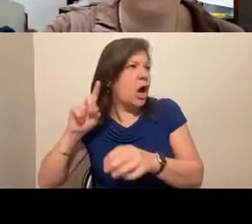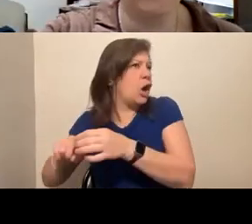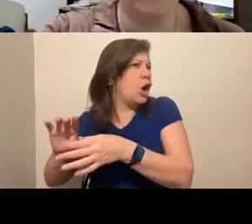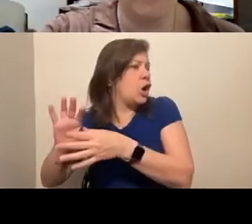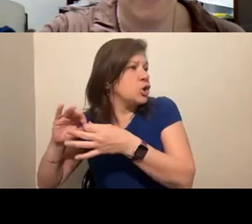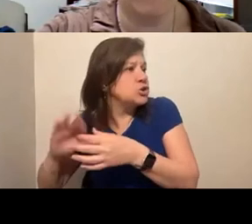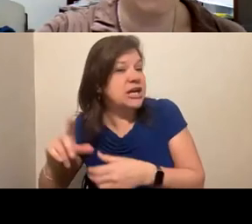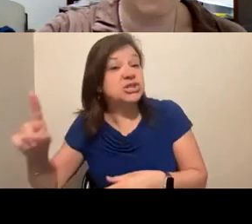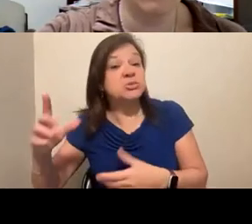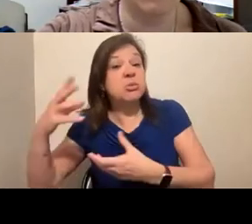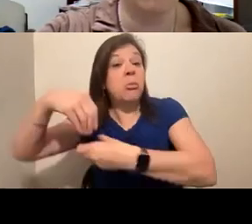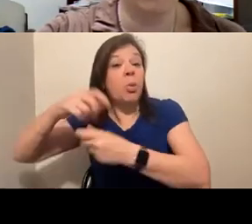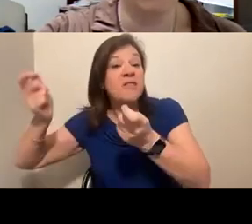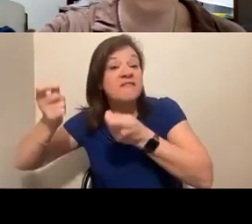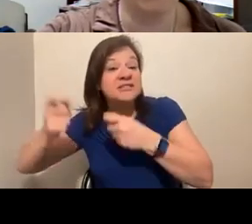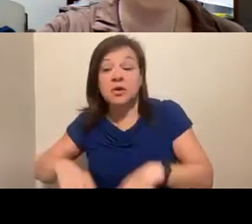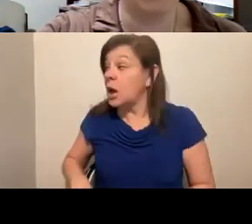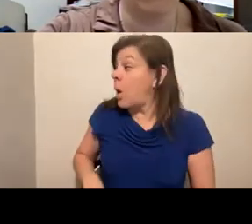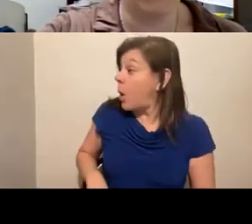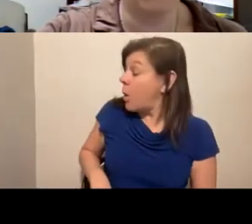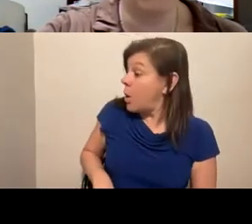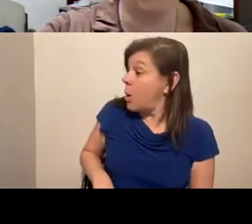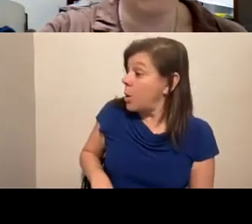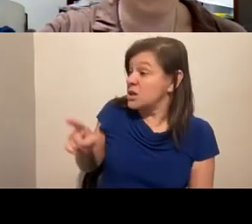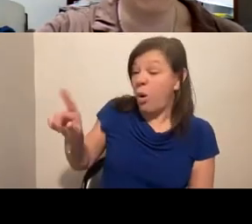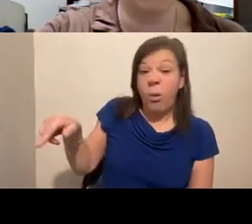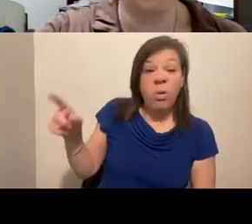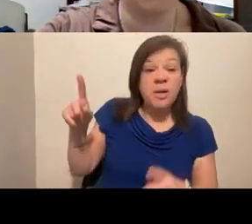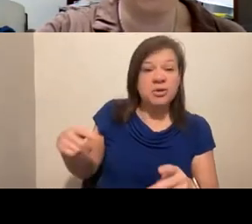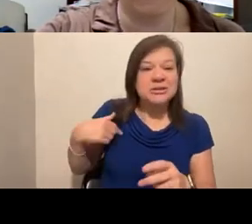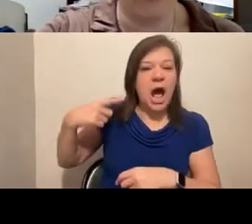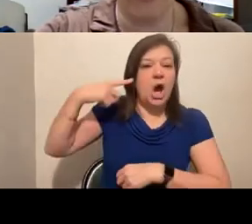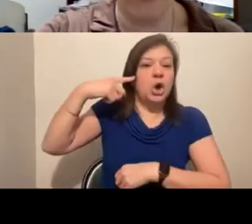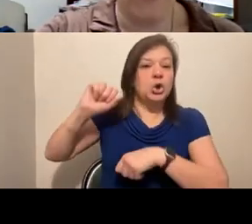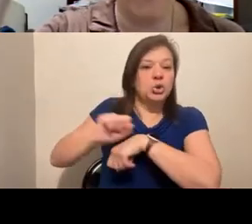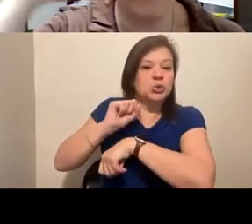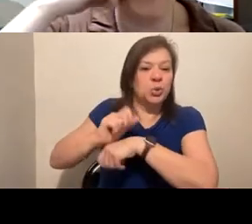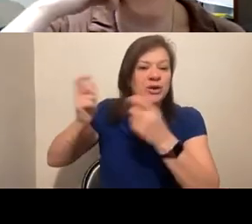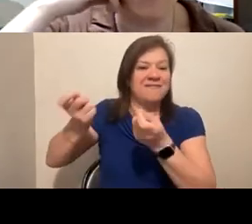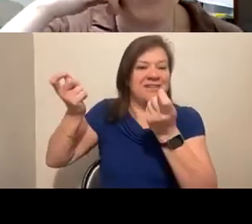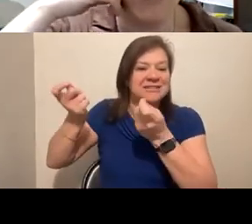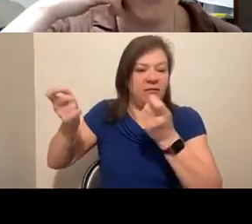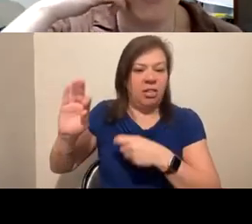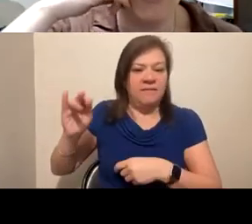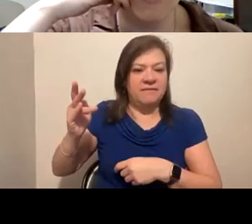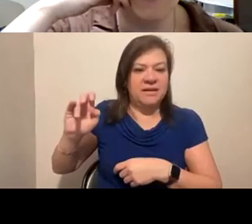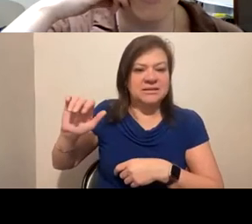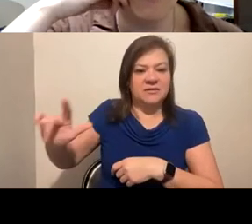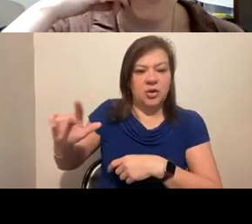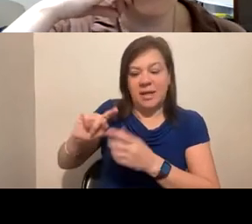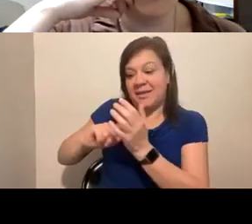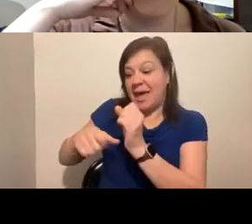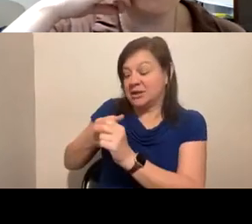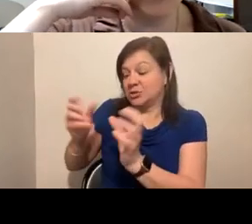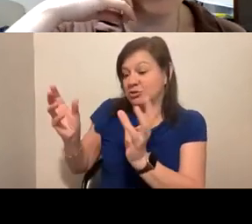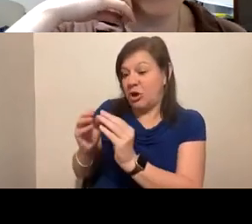was with a festival. And at the time, she was the only other person I had heard who was working at a festival anywhere at that particular year's conference.